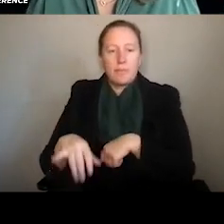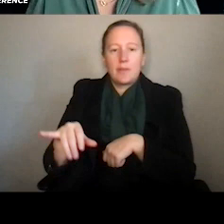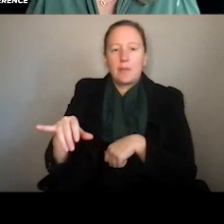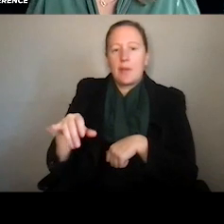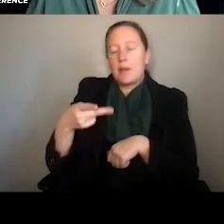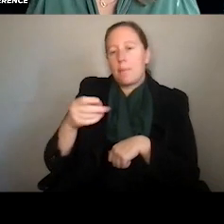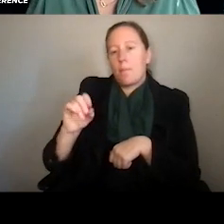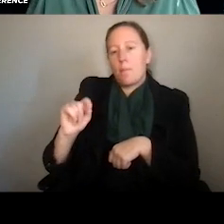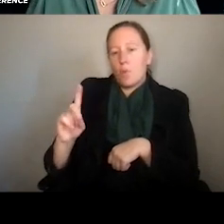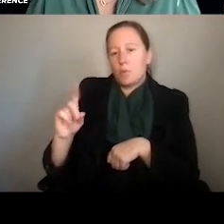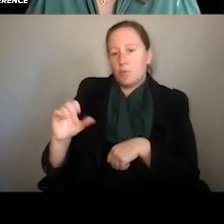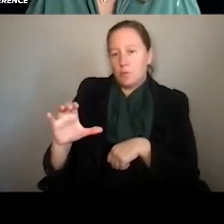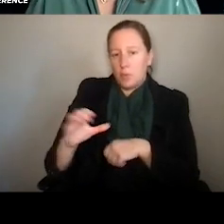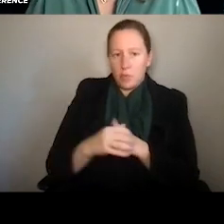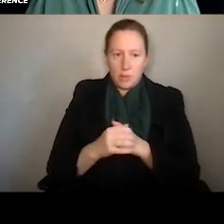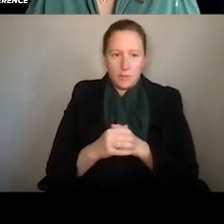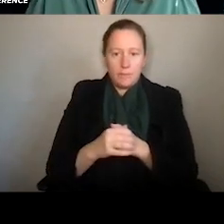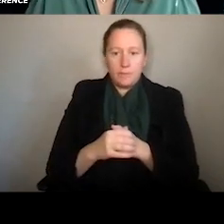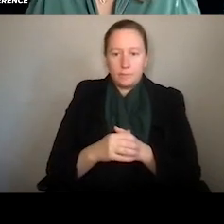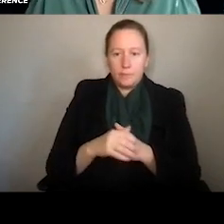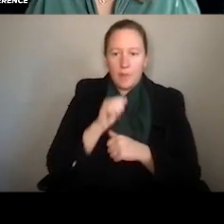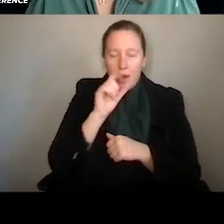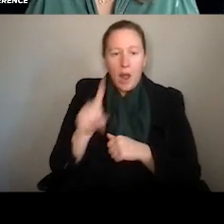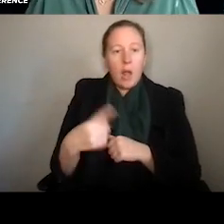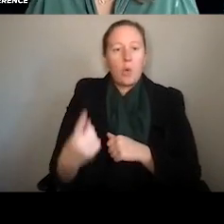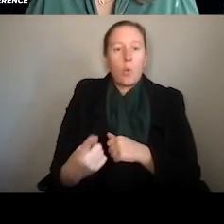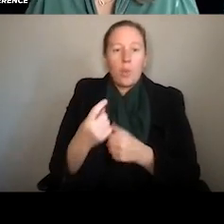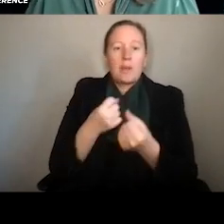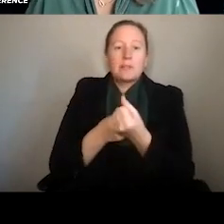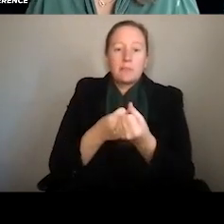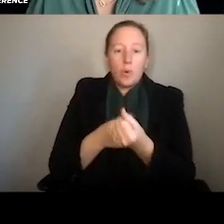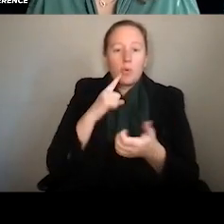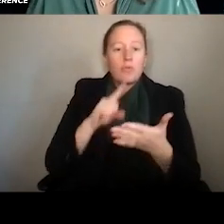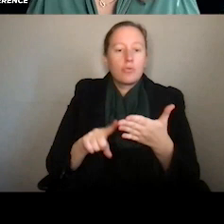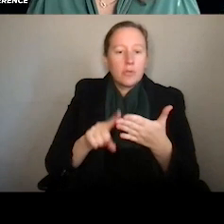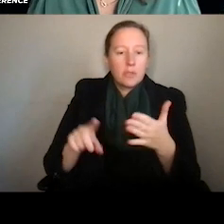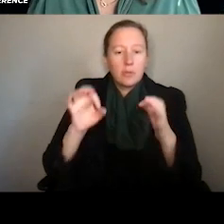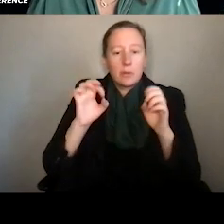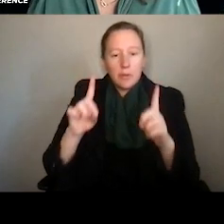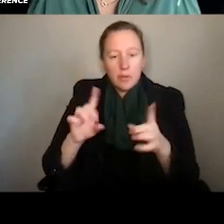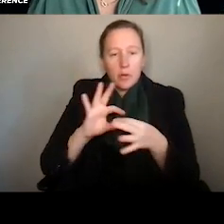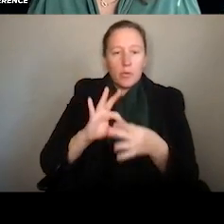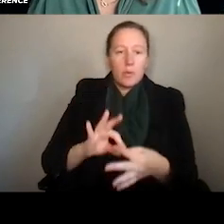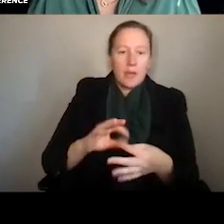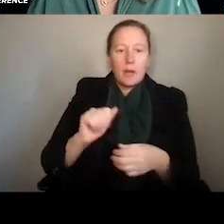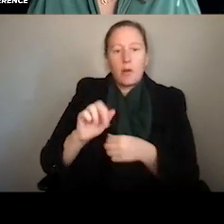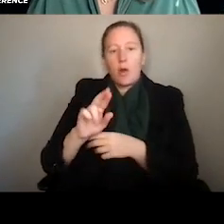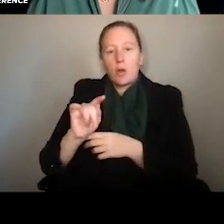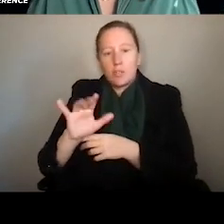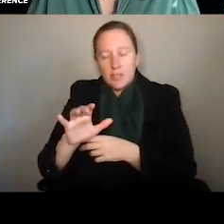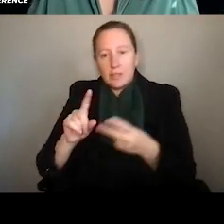program. So not only do those programs support research and education in the Arctic and the Antarctic,